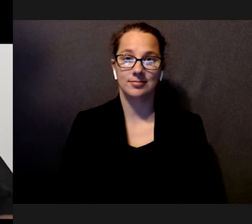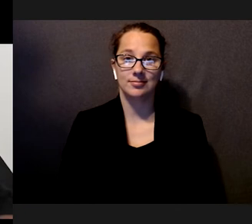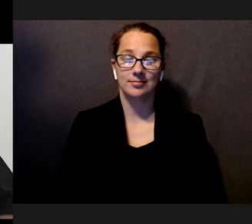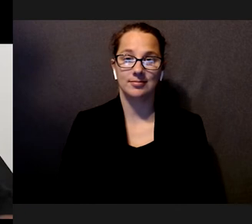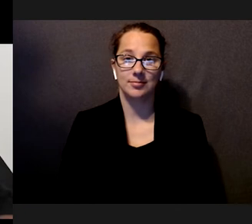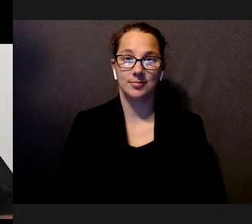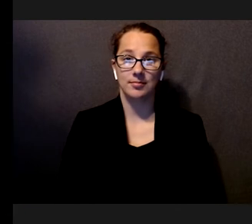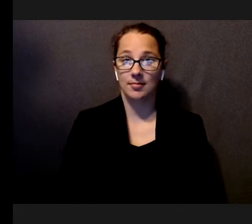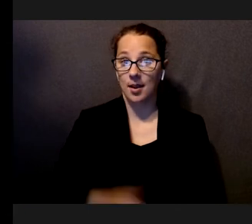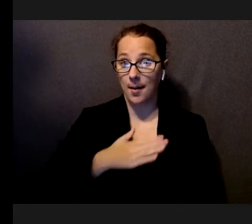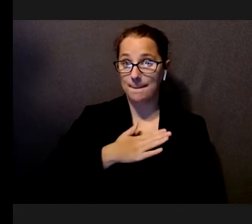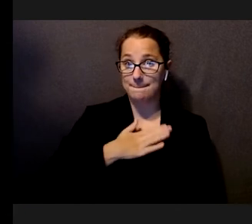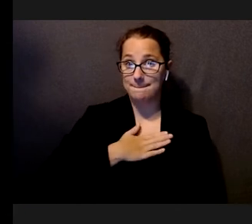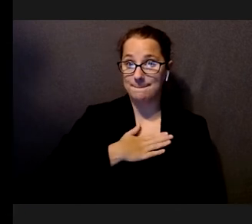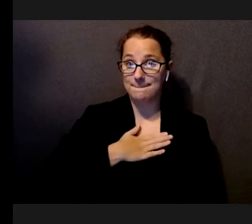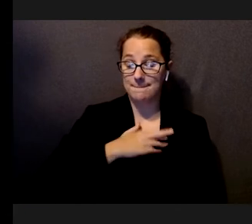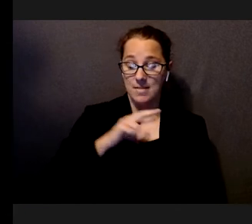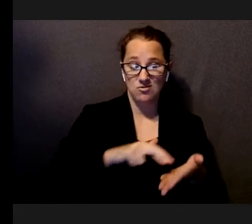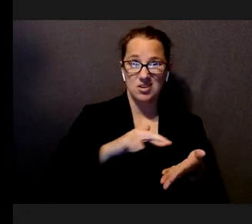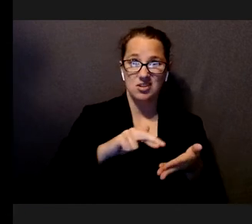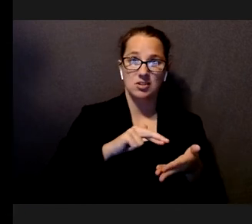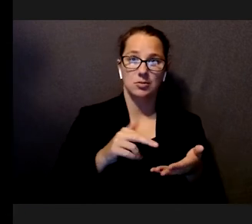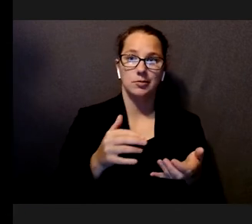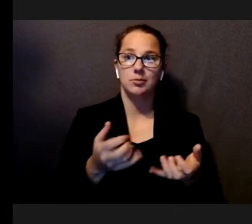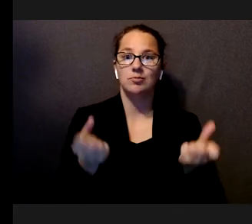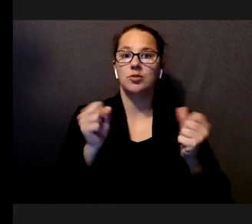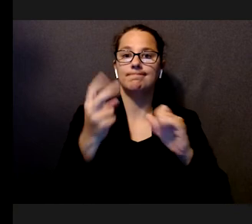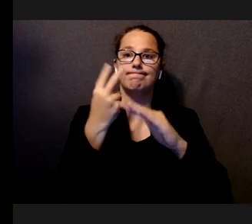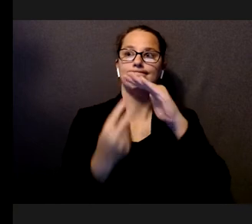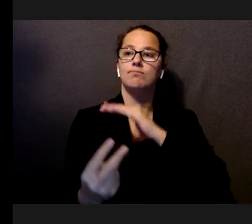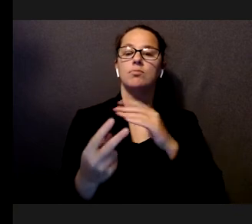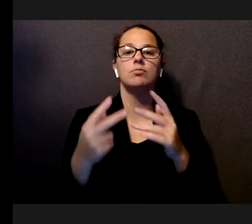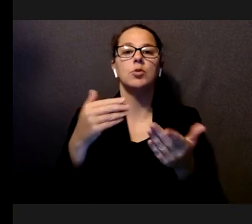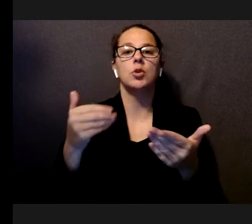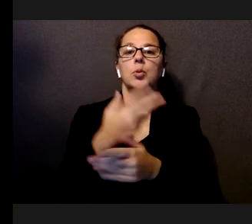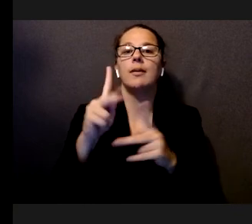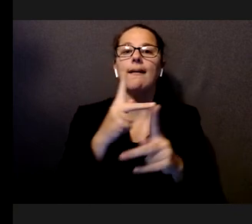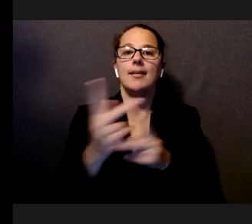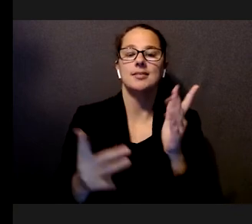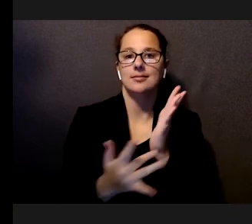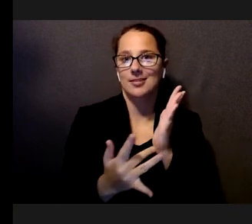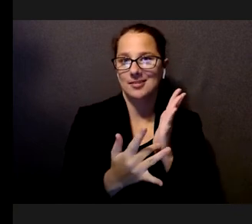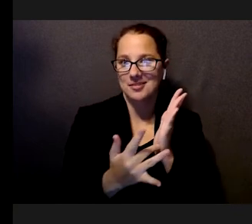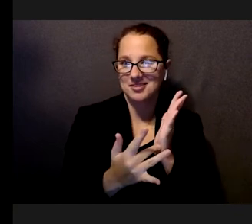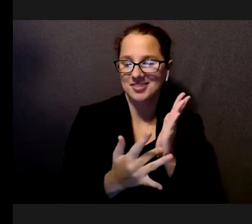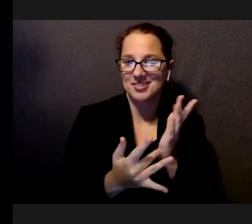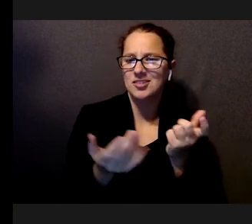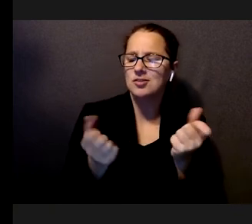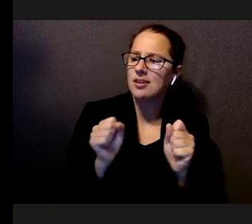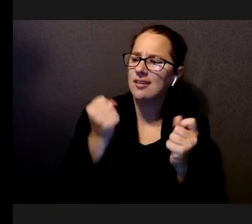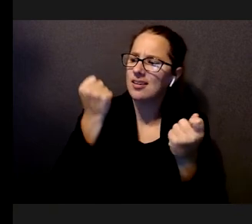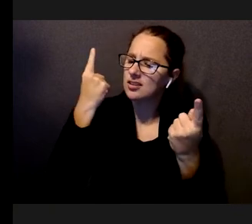So, in my research, we are looking ahead at new forms of technologies and trying to